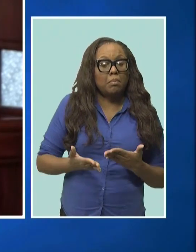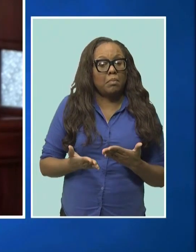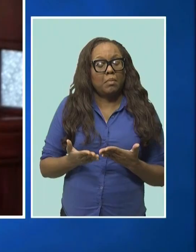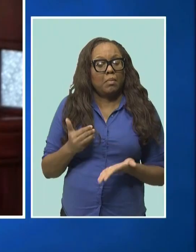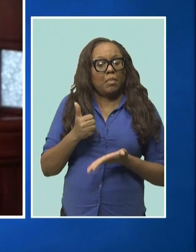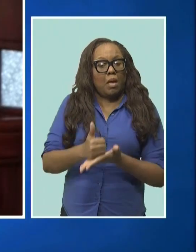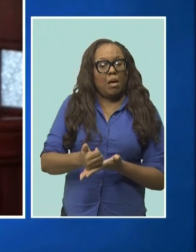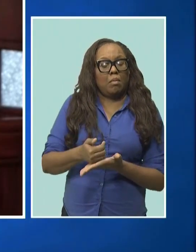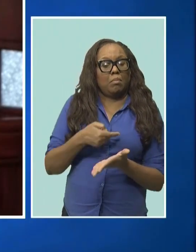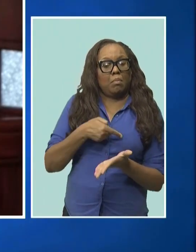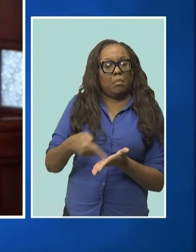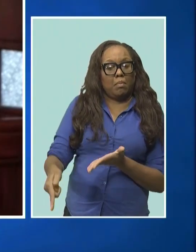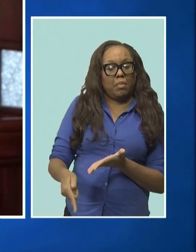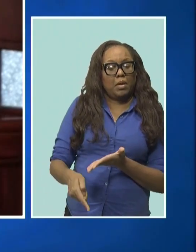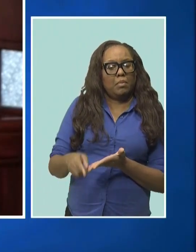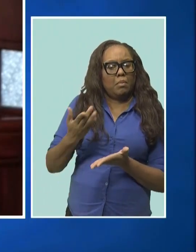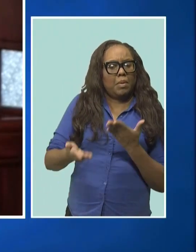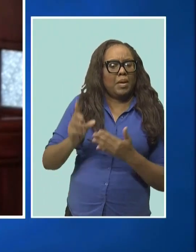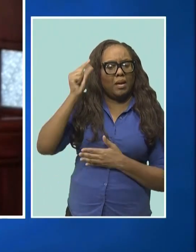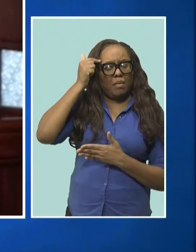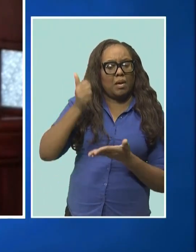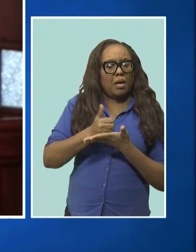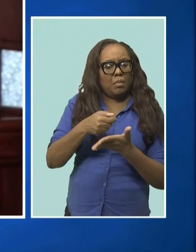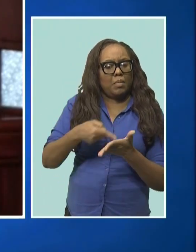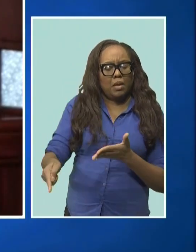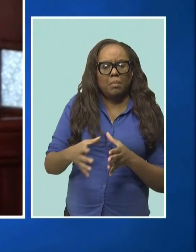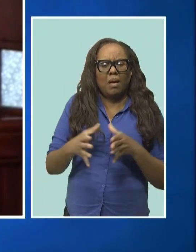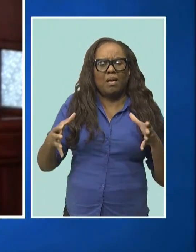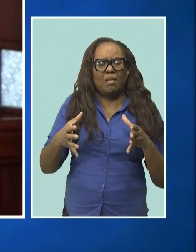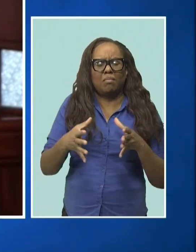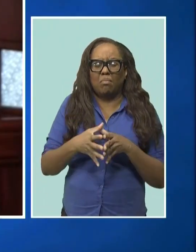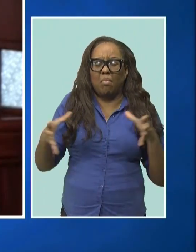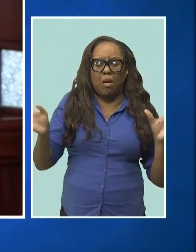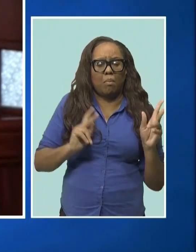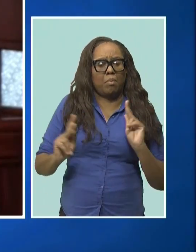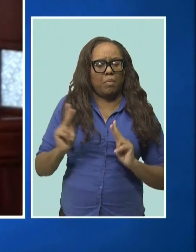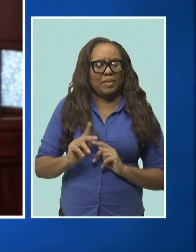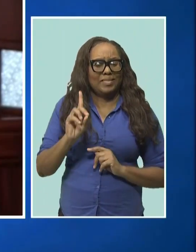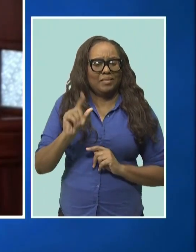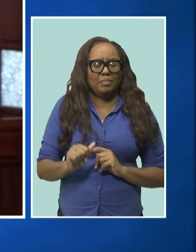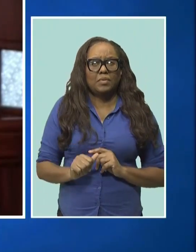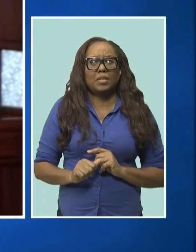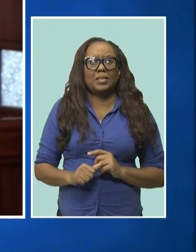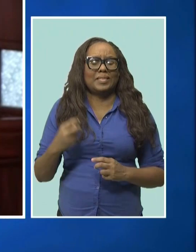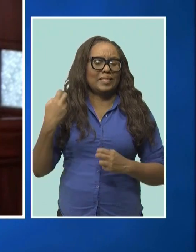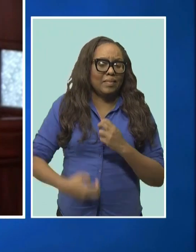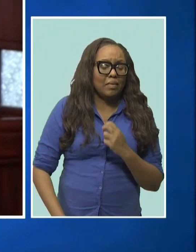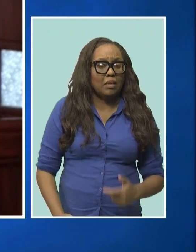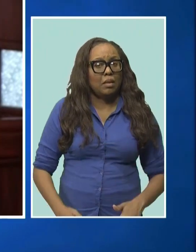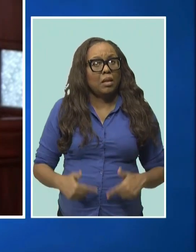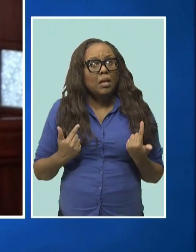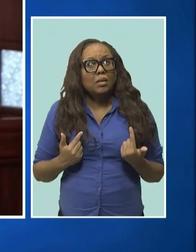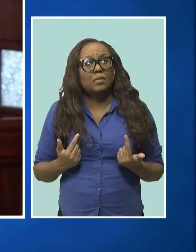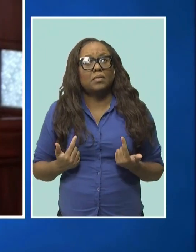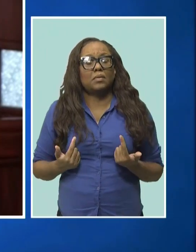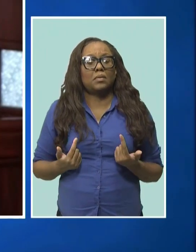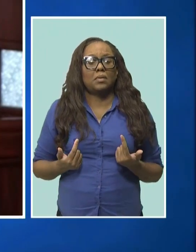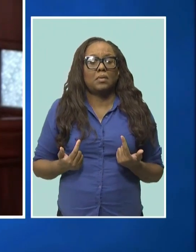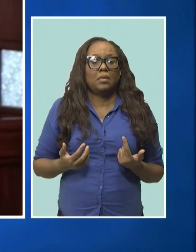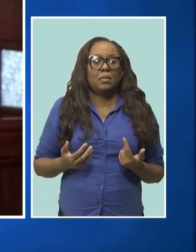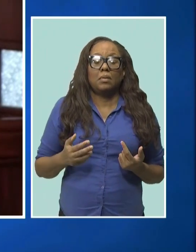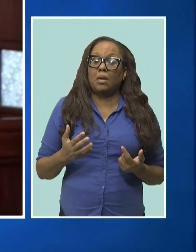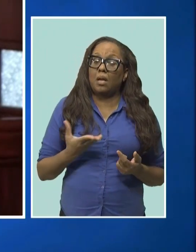perhaps at a reduced rate, but there are too many people with disabilities in this country who are dealing with difficult dental